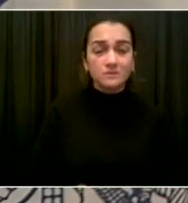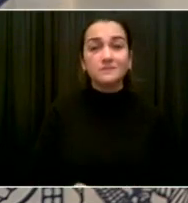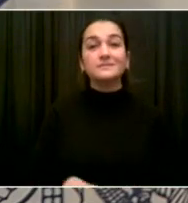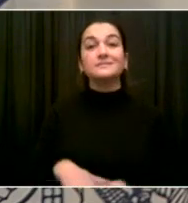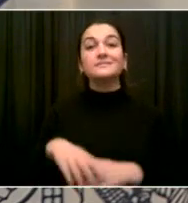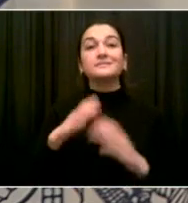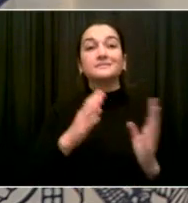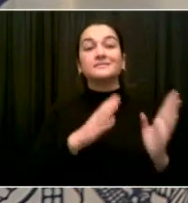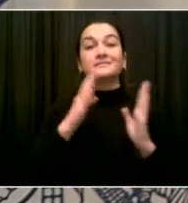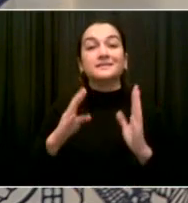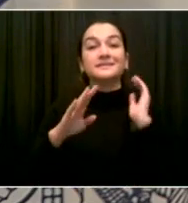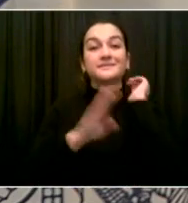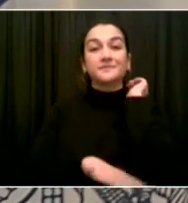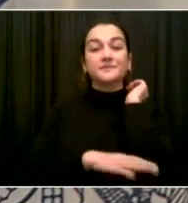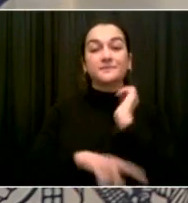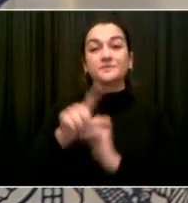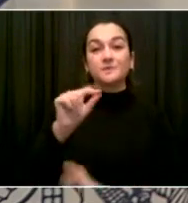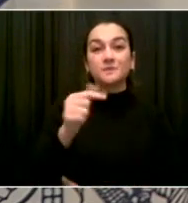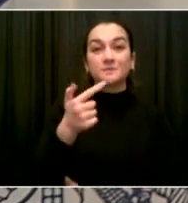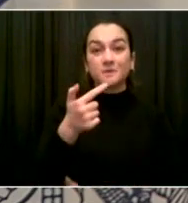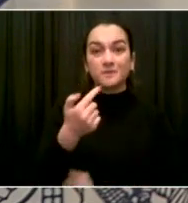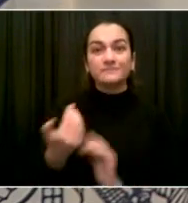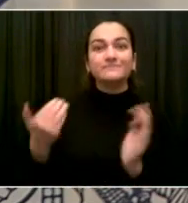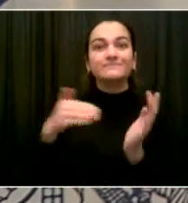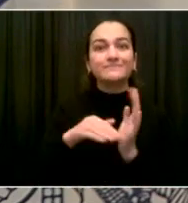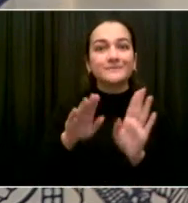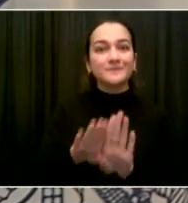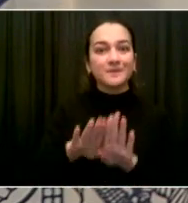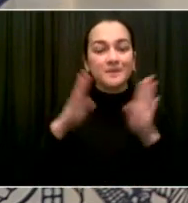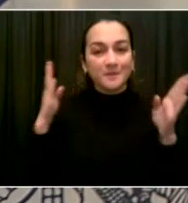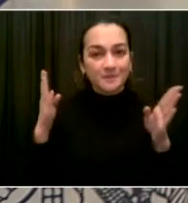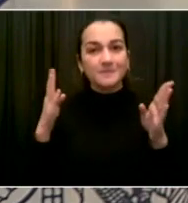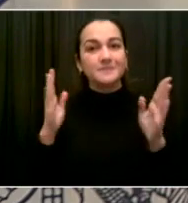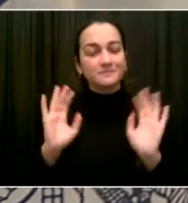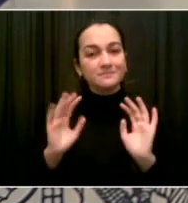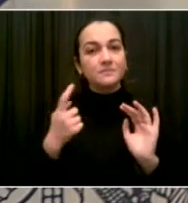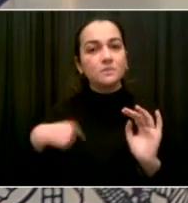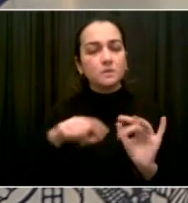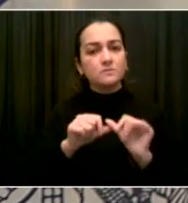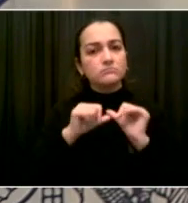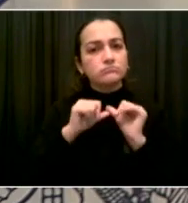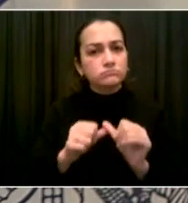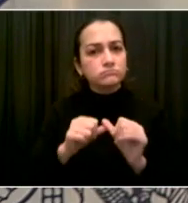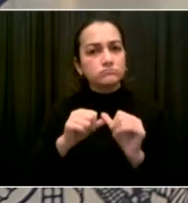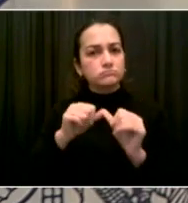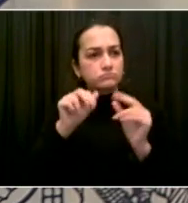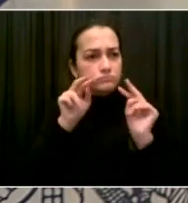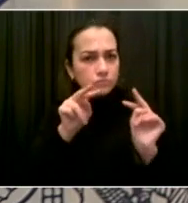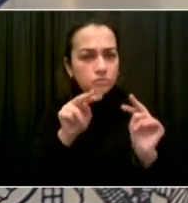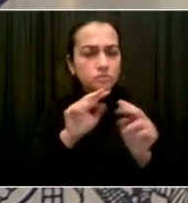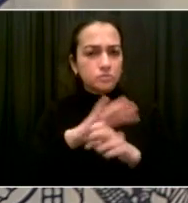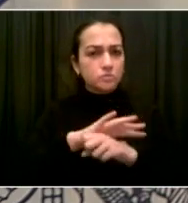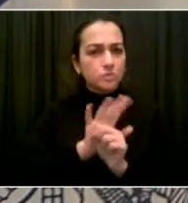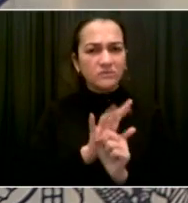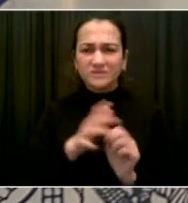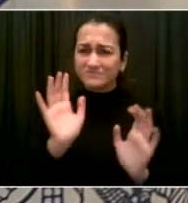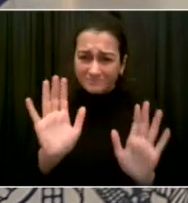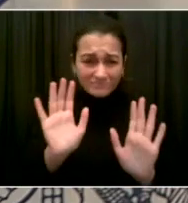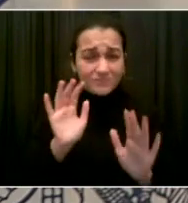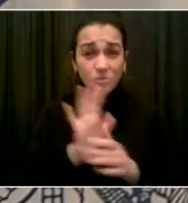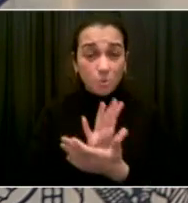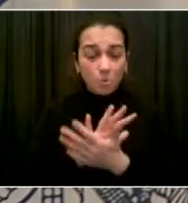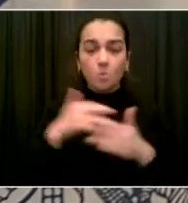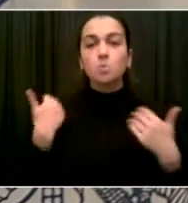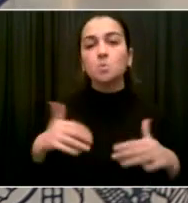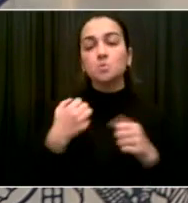making them incredibly safe. So kudos to all the folks in the school communities of the city who did that. Dr Choksi, why don't you